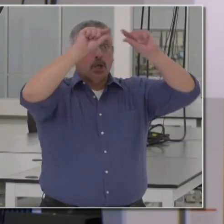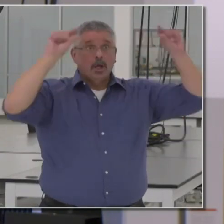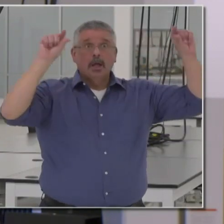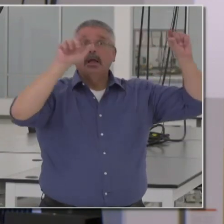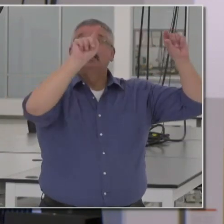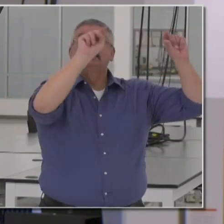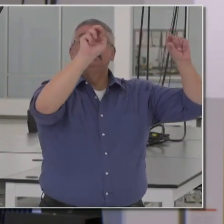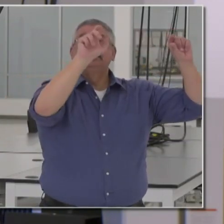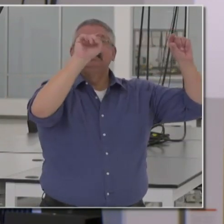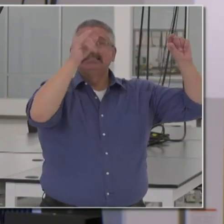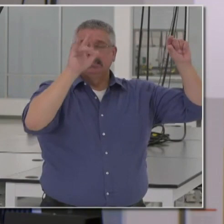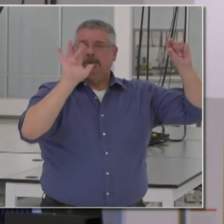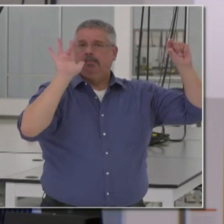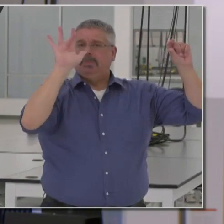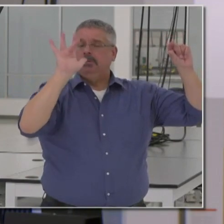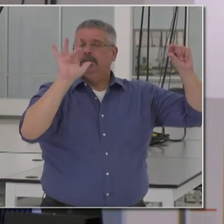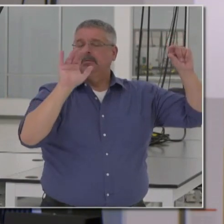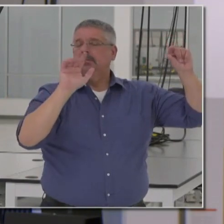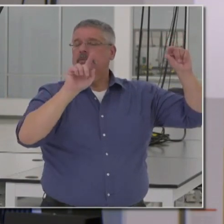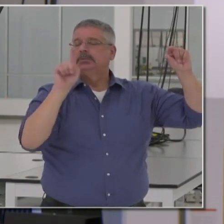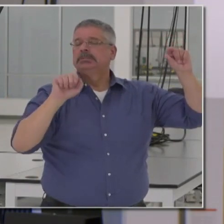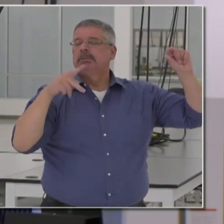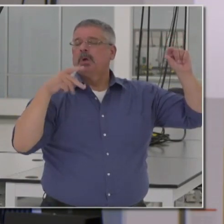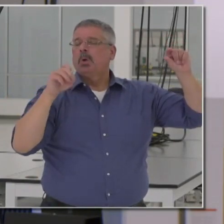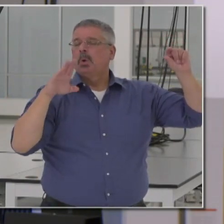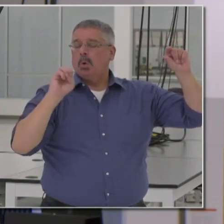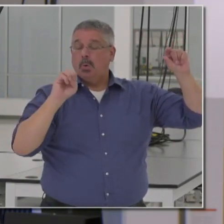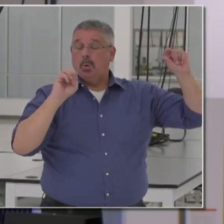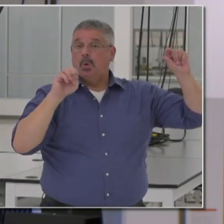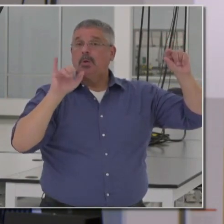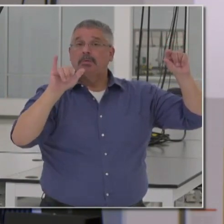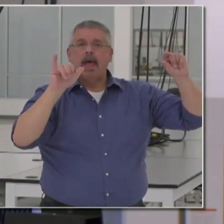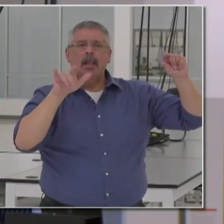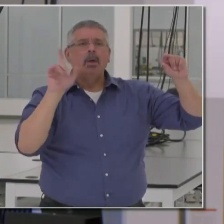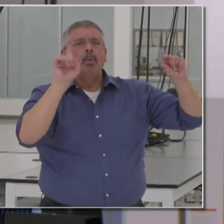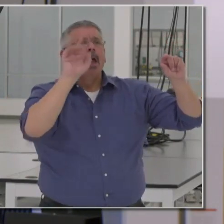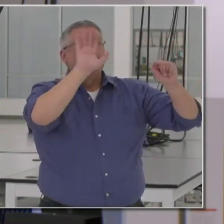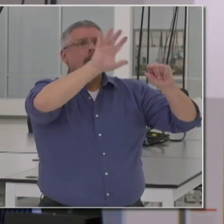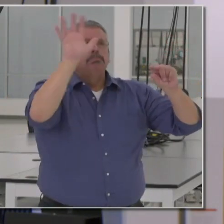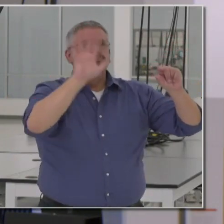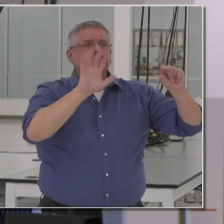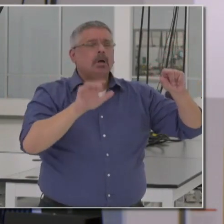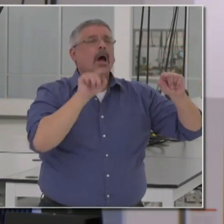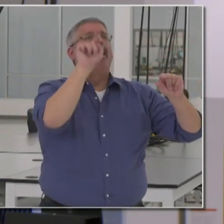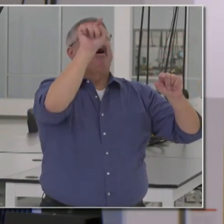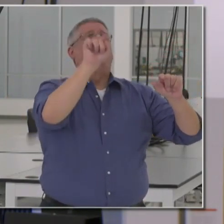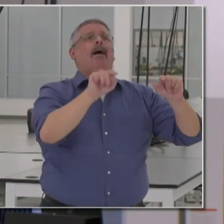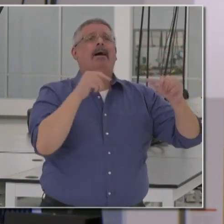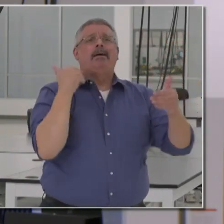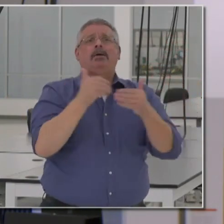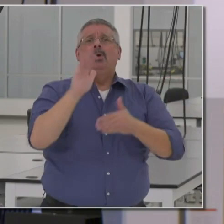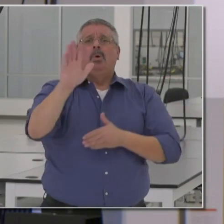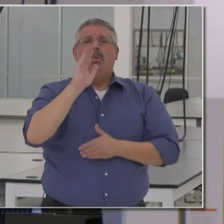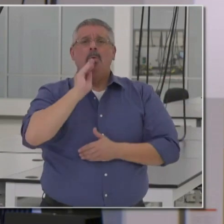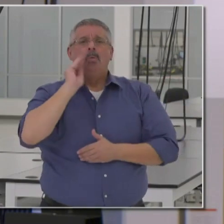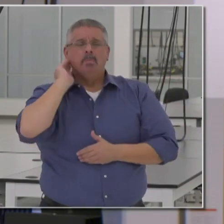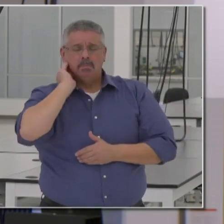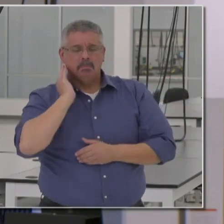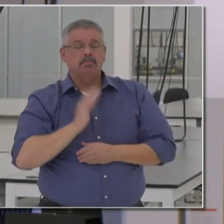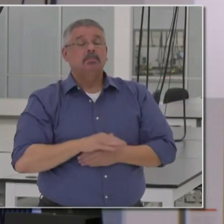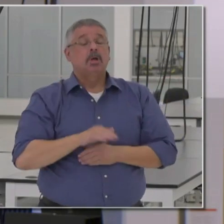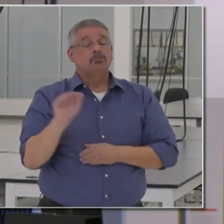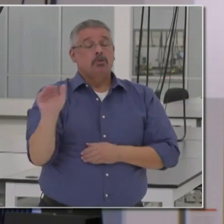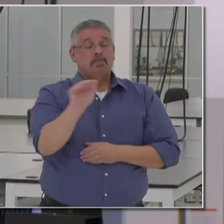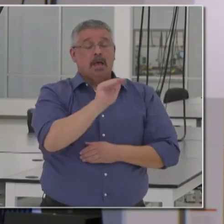will allow you to put your zip code in and determine how proximate you may be to a testing site. And I want to remind